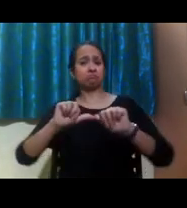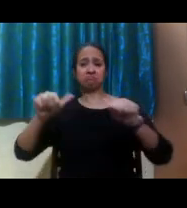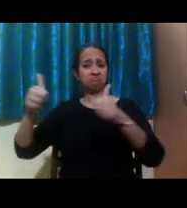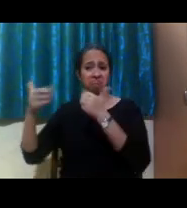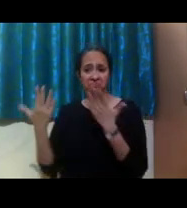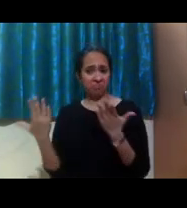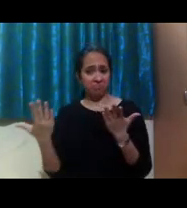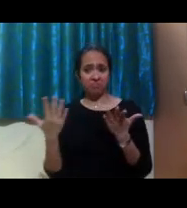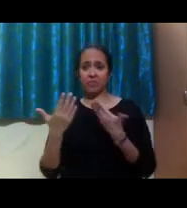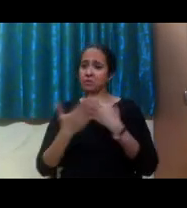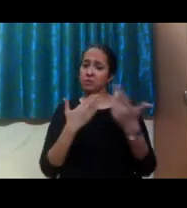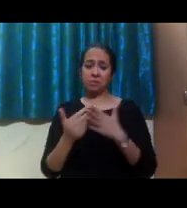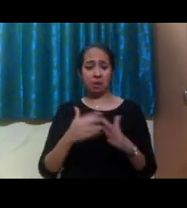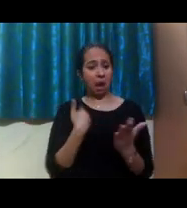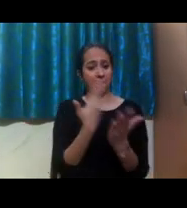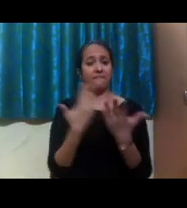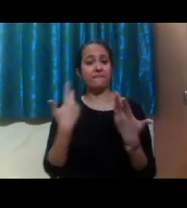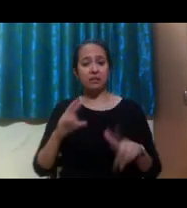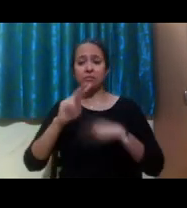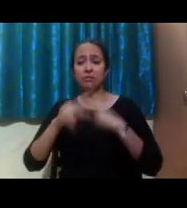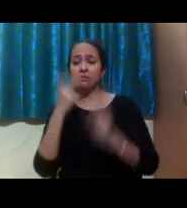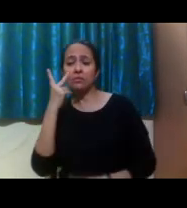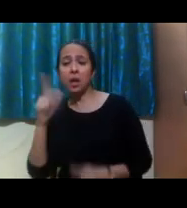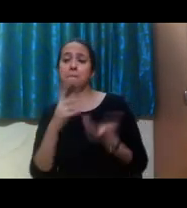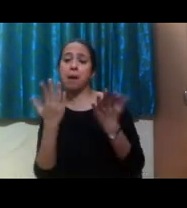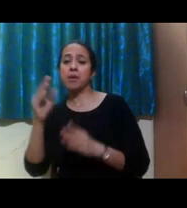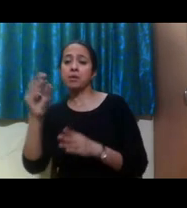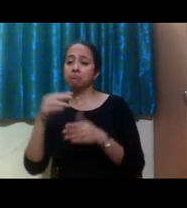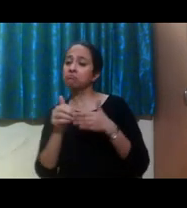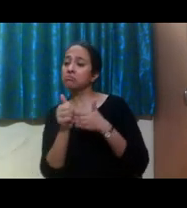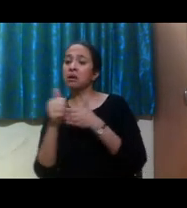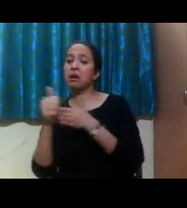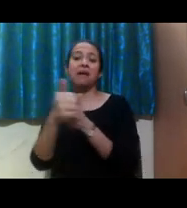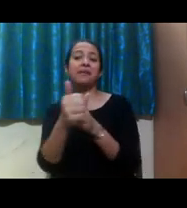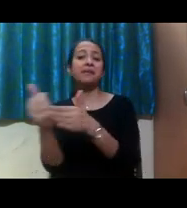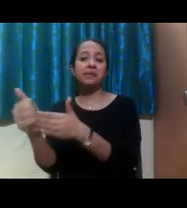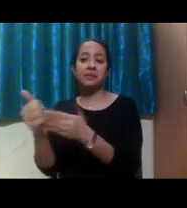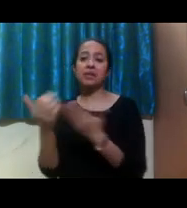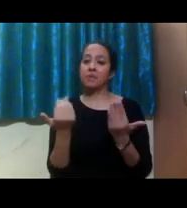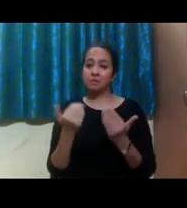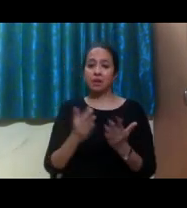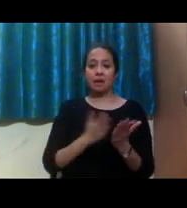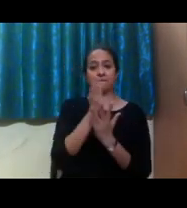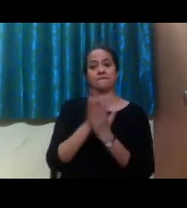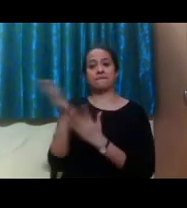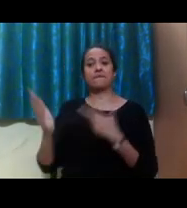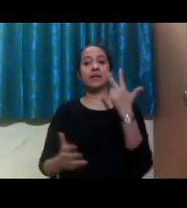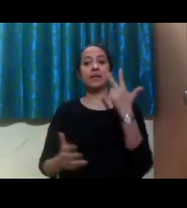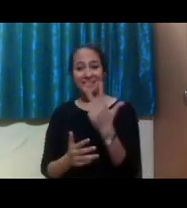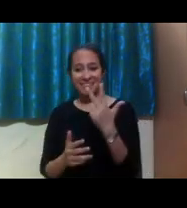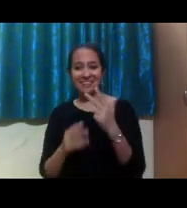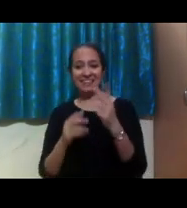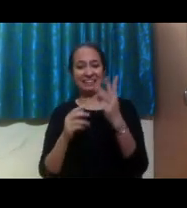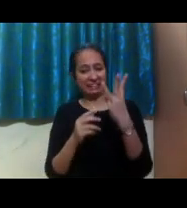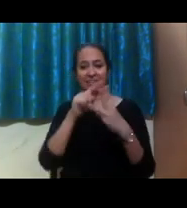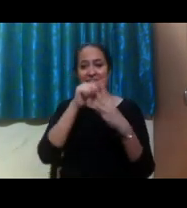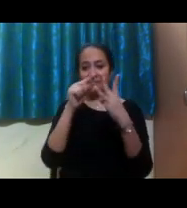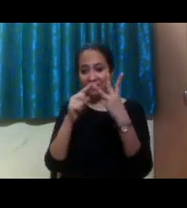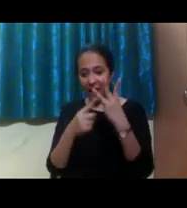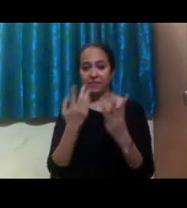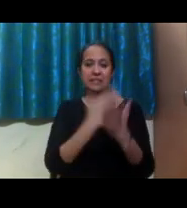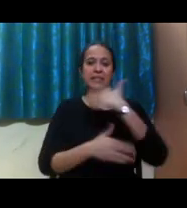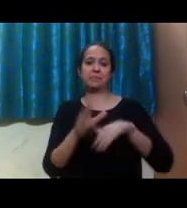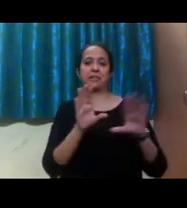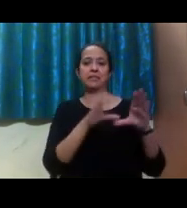automatically applies you for basically anything we offer at Missouri State. And so here we have three that offer, um, specific to students with disabilities.